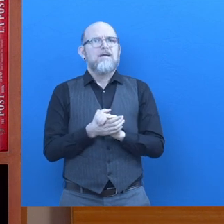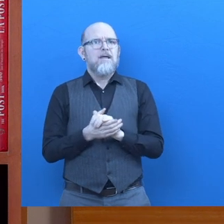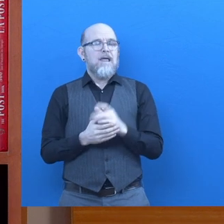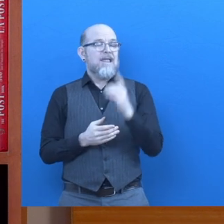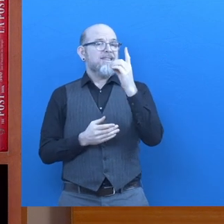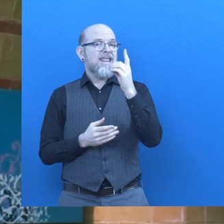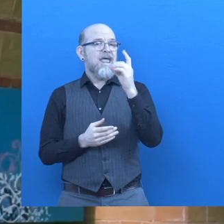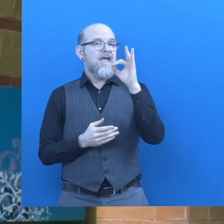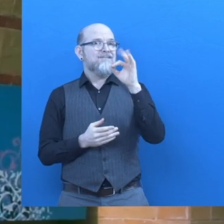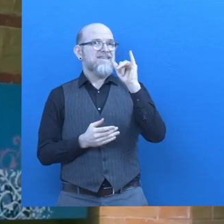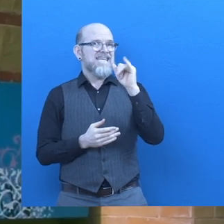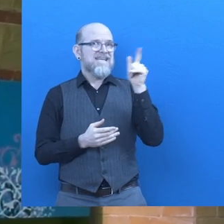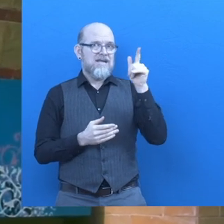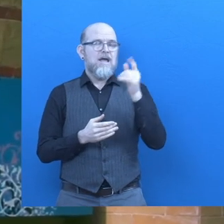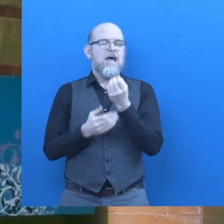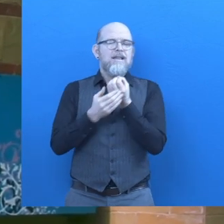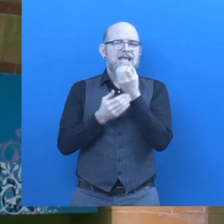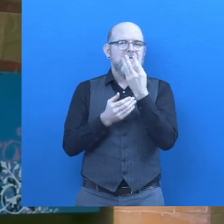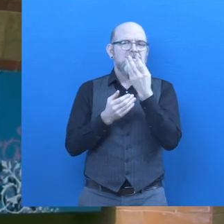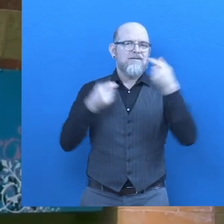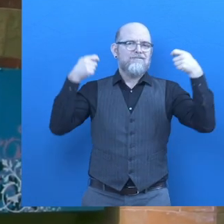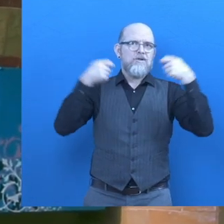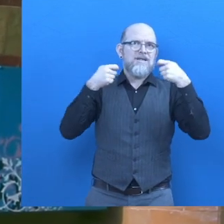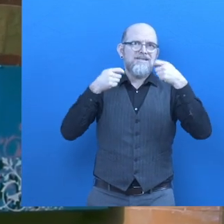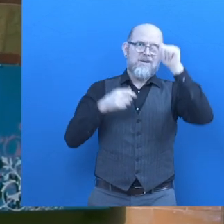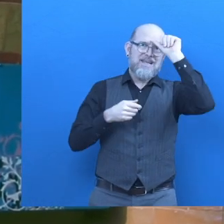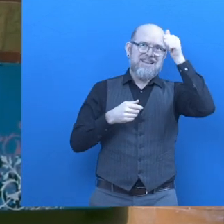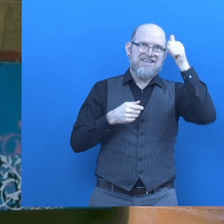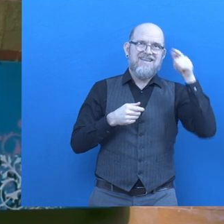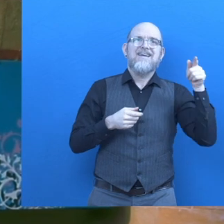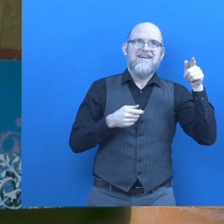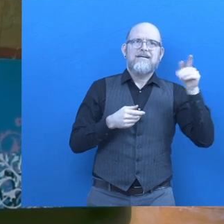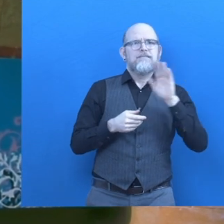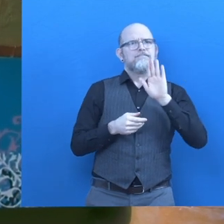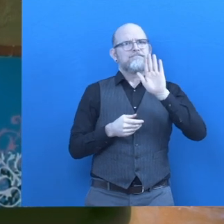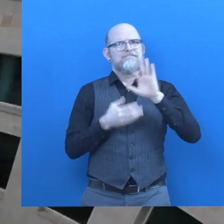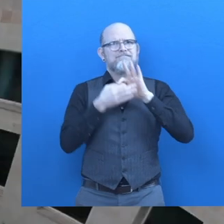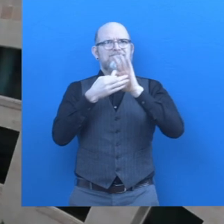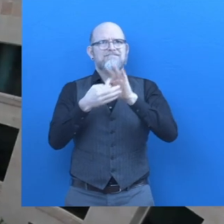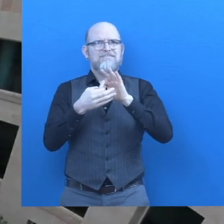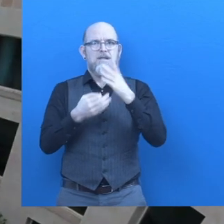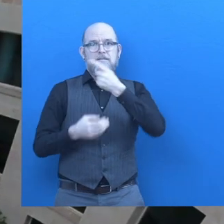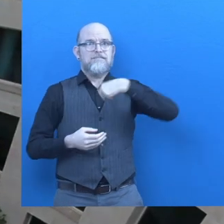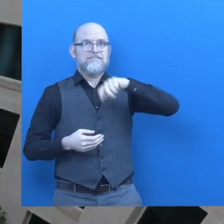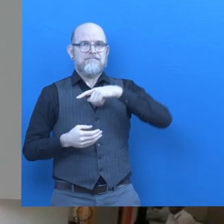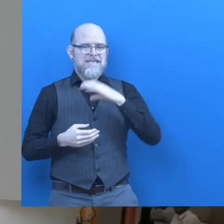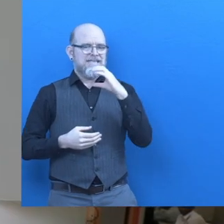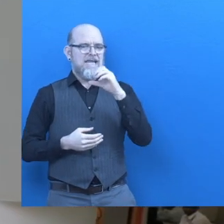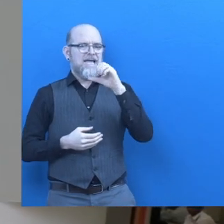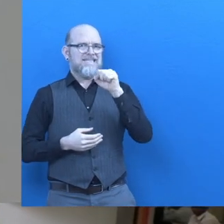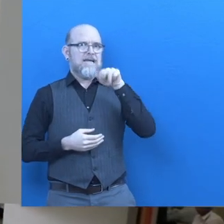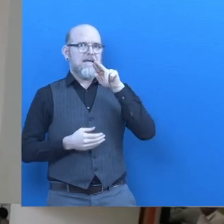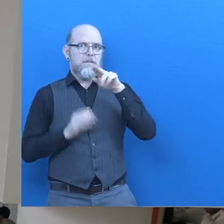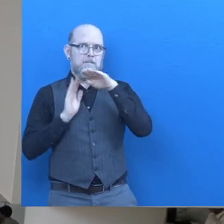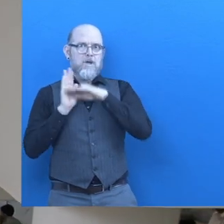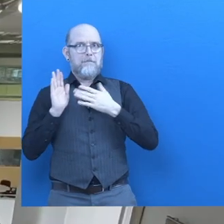daisy foundation of india as part of our larger csr program it's